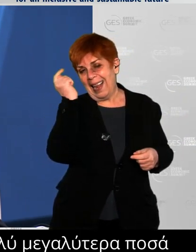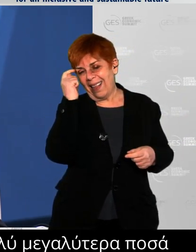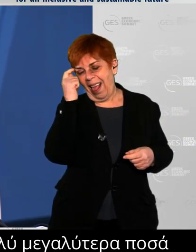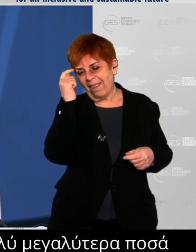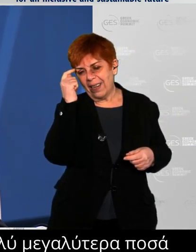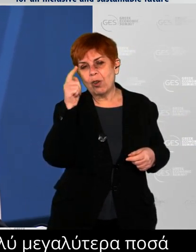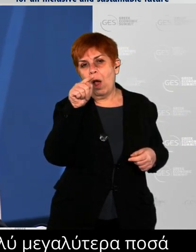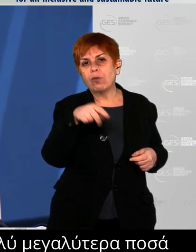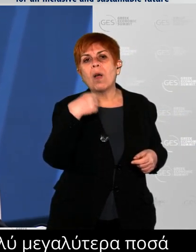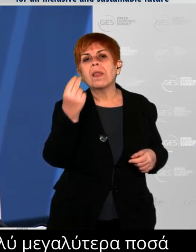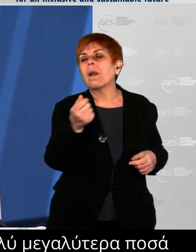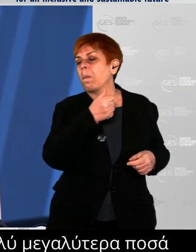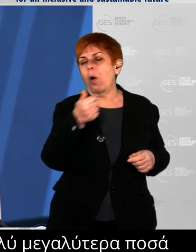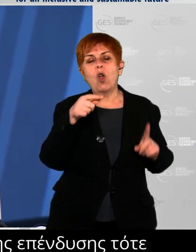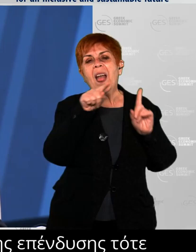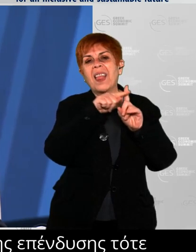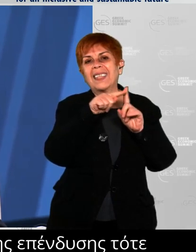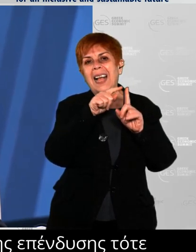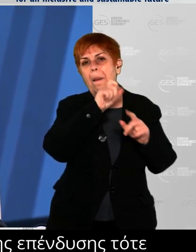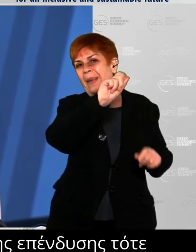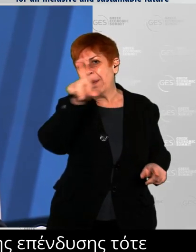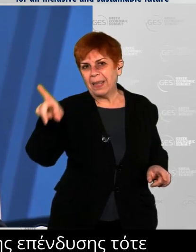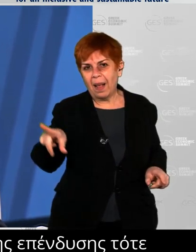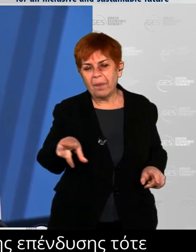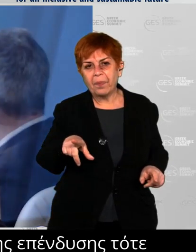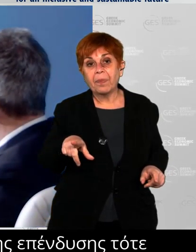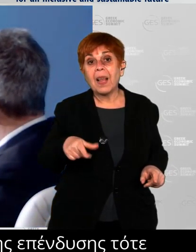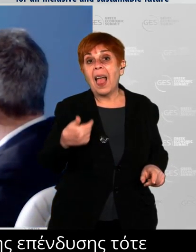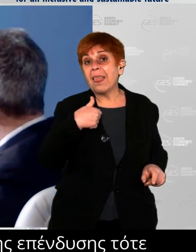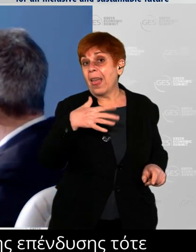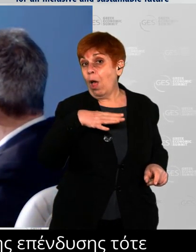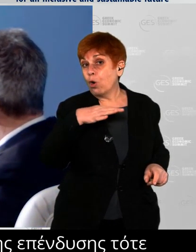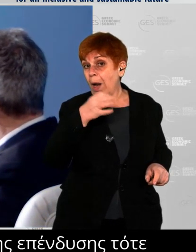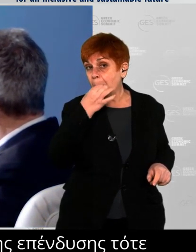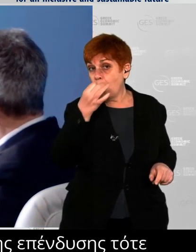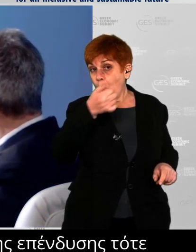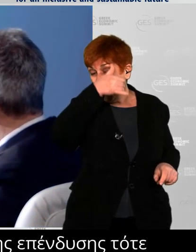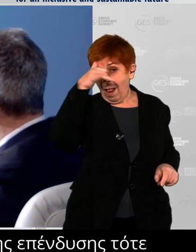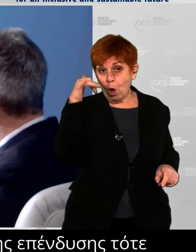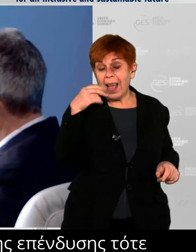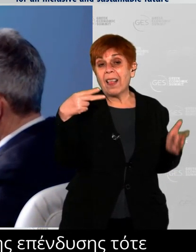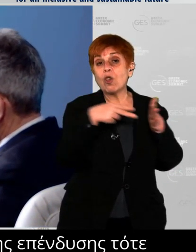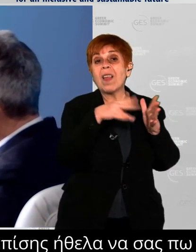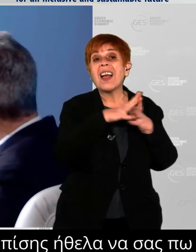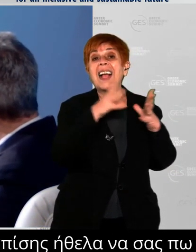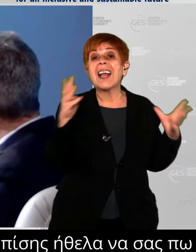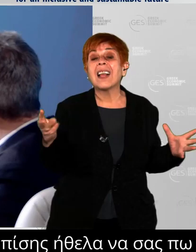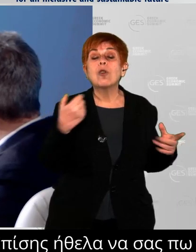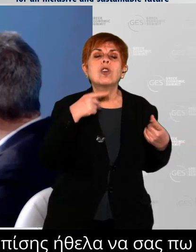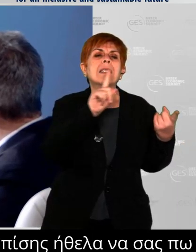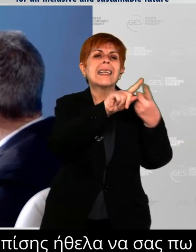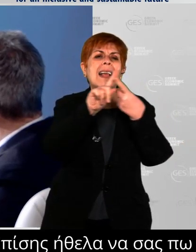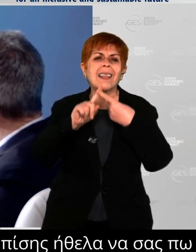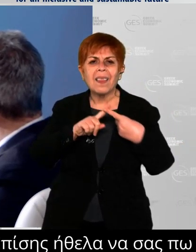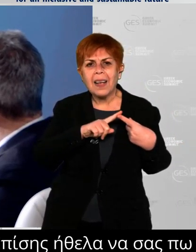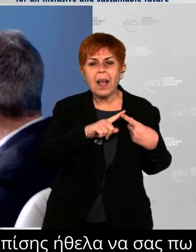his board of directors here in the summer of 2019 to try to convince them that he wasn't crazy